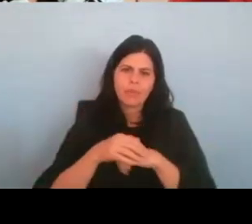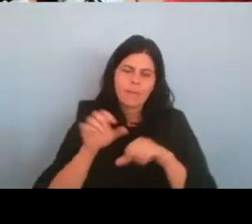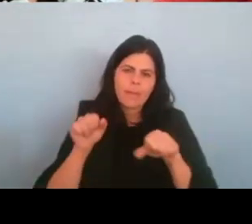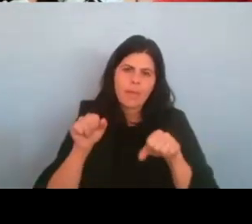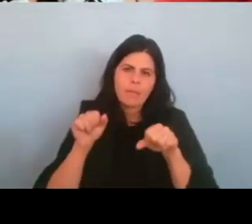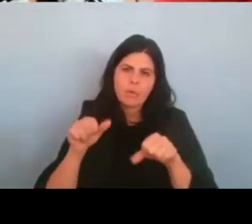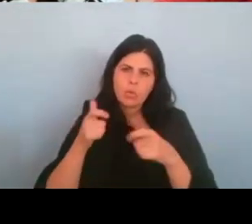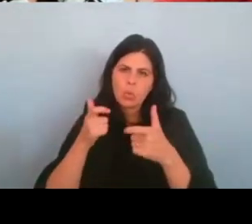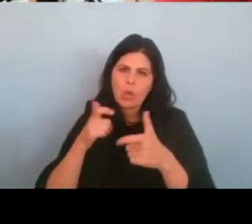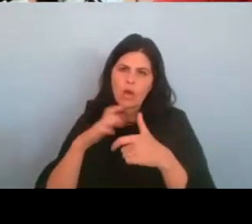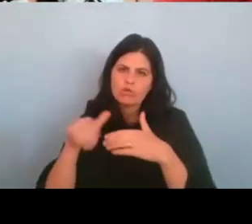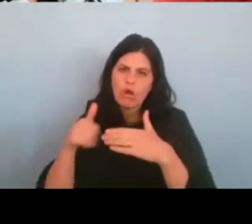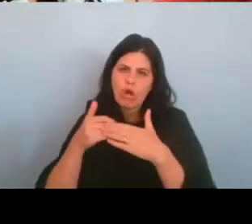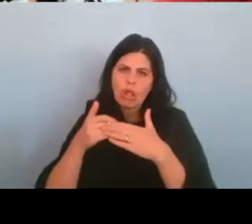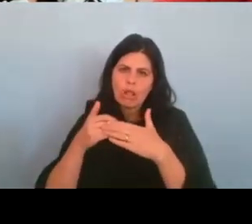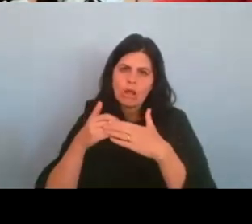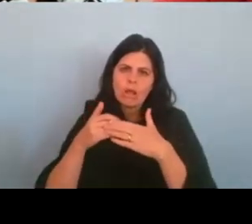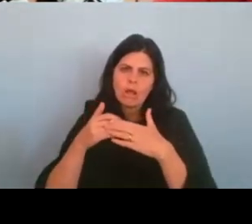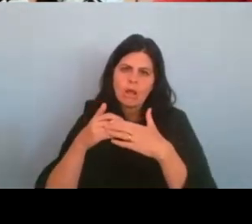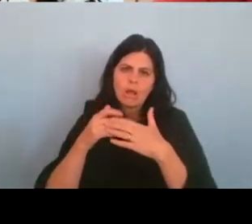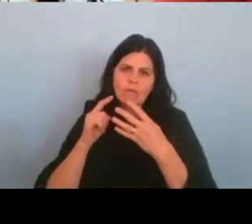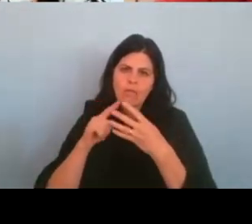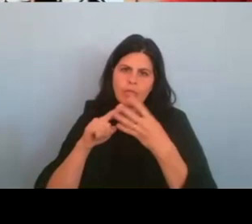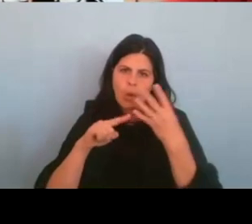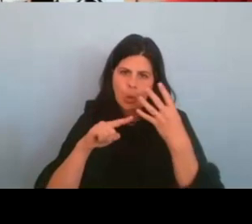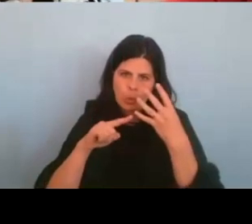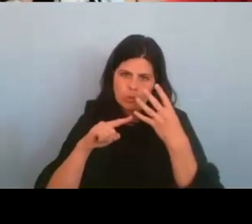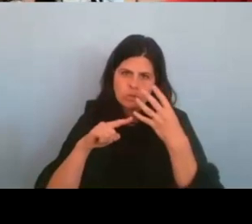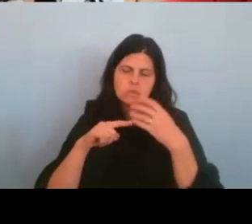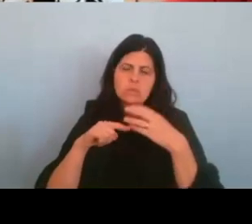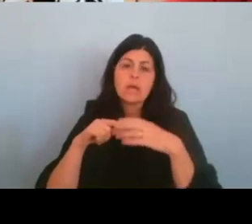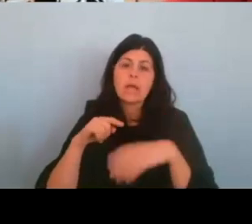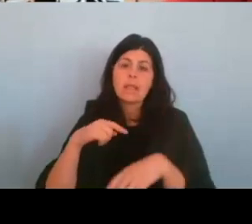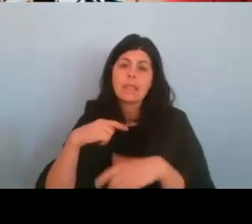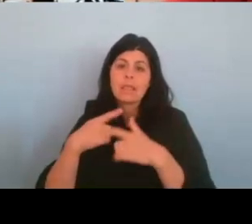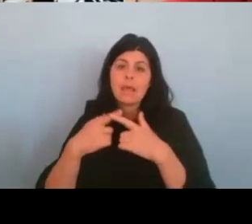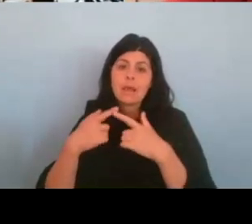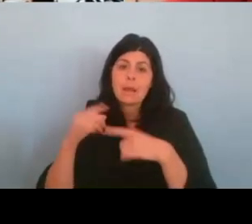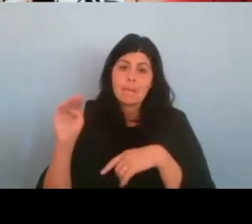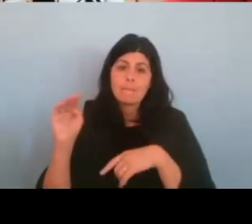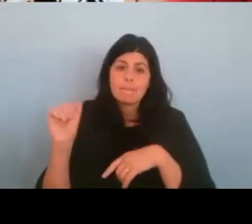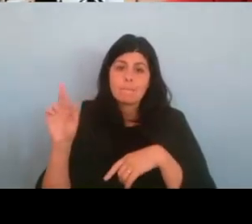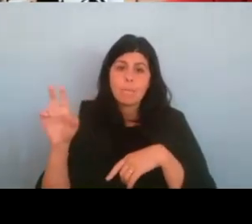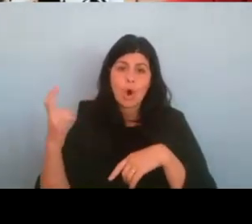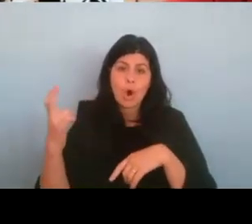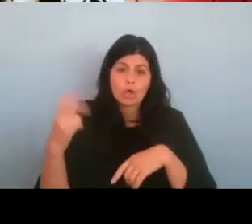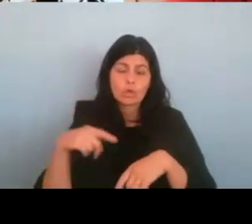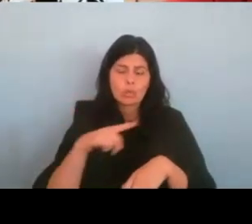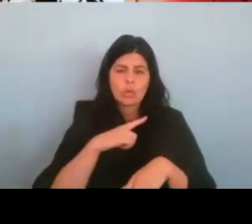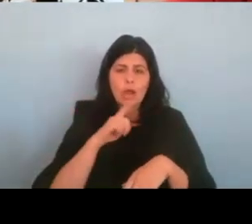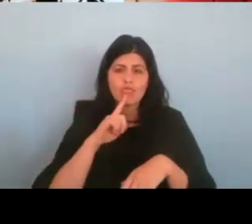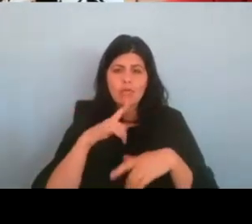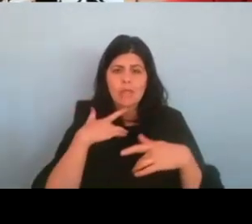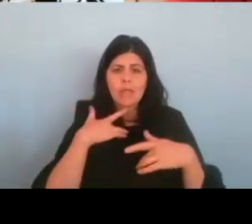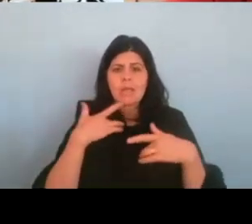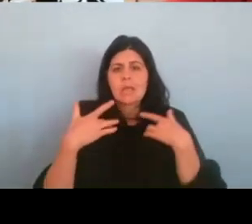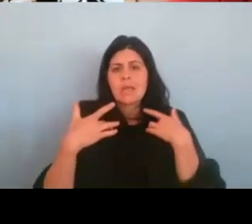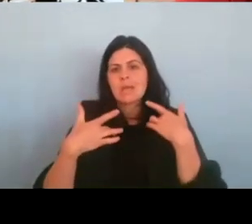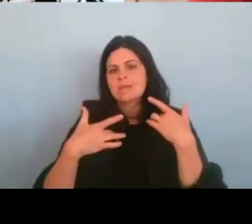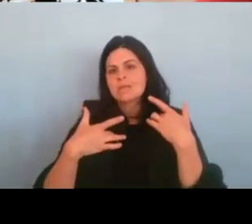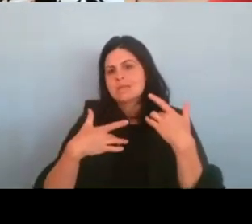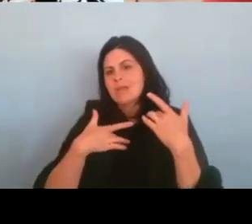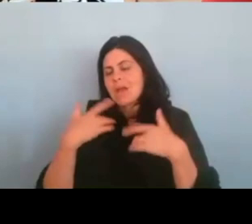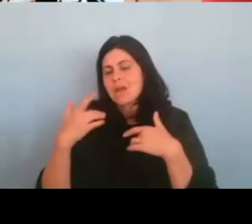coming up in March. We're really excited to, um, present a webinar